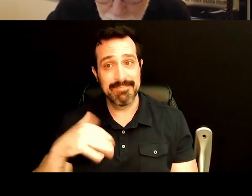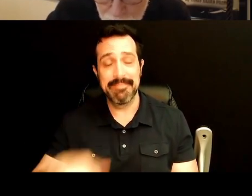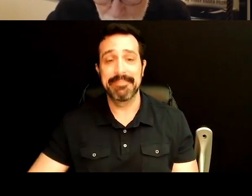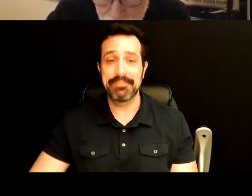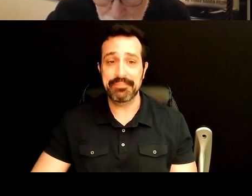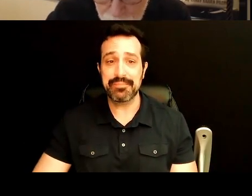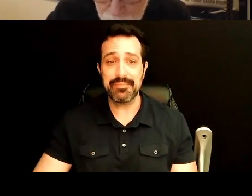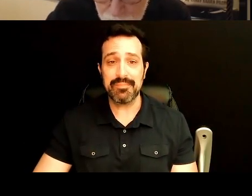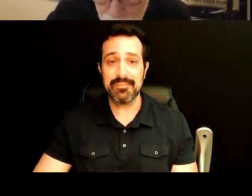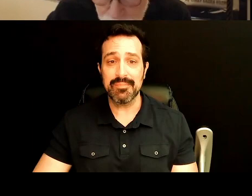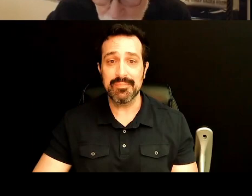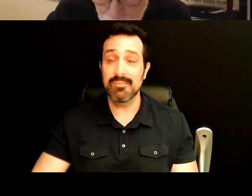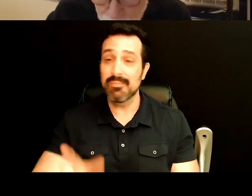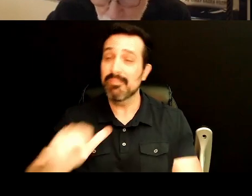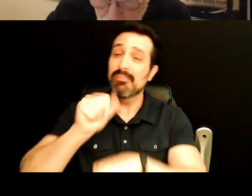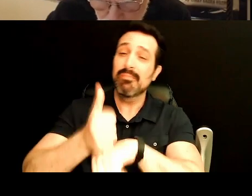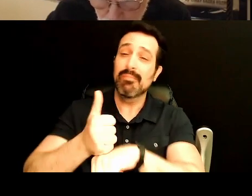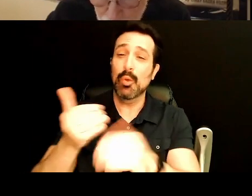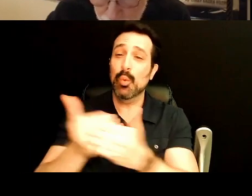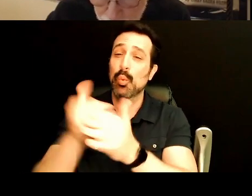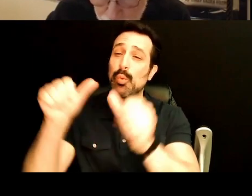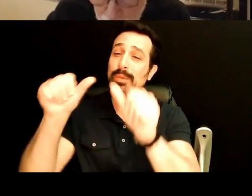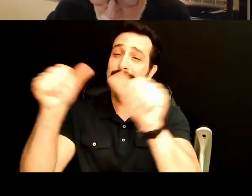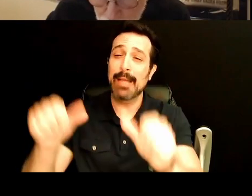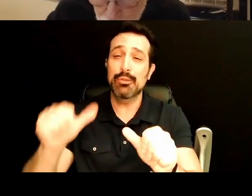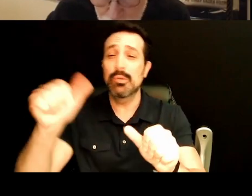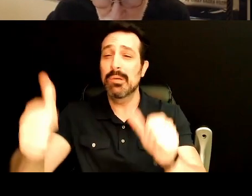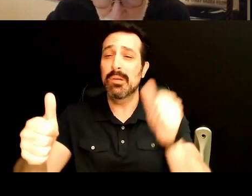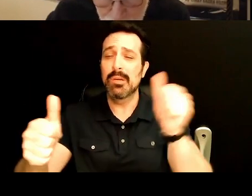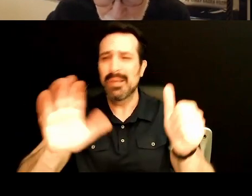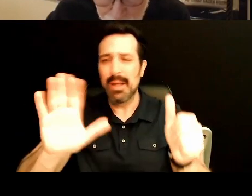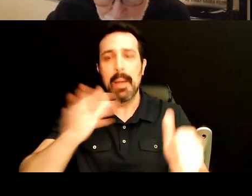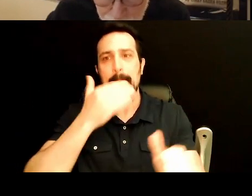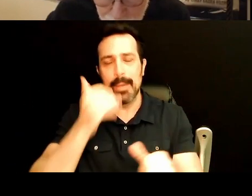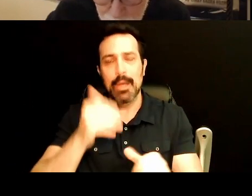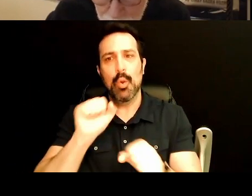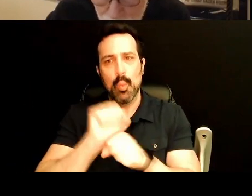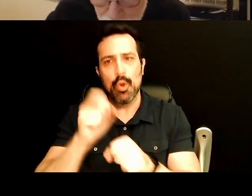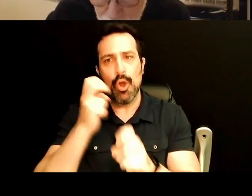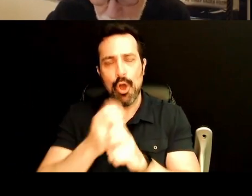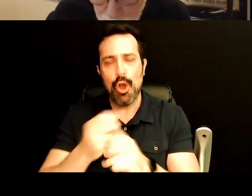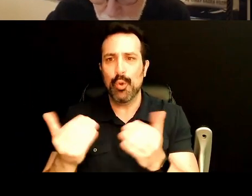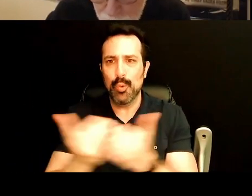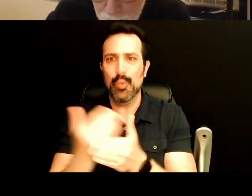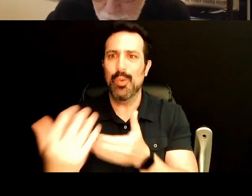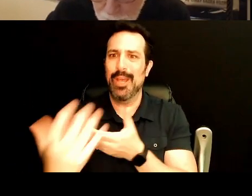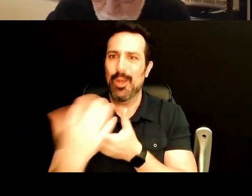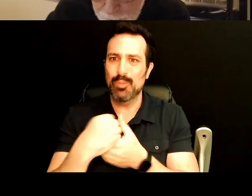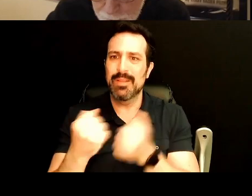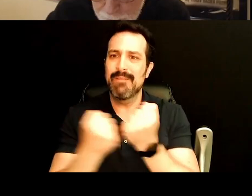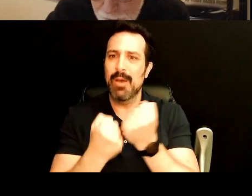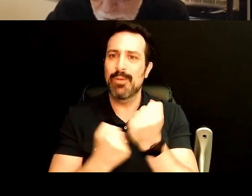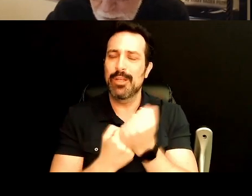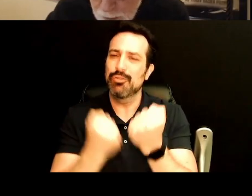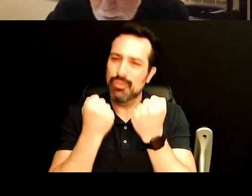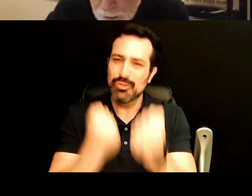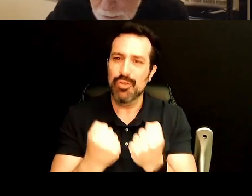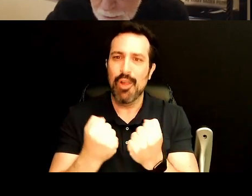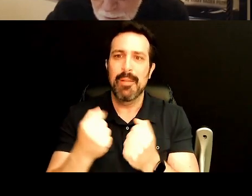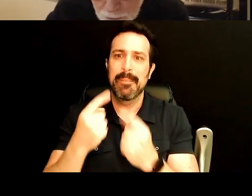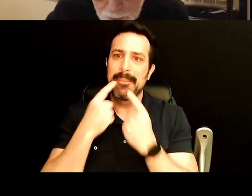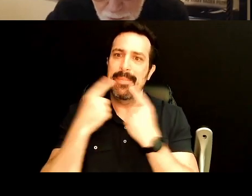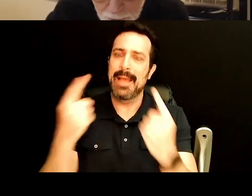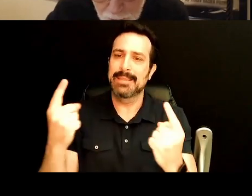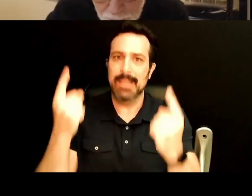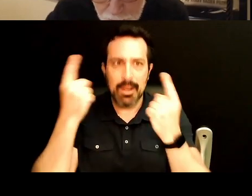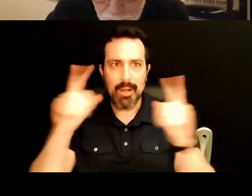Don't just erect new statues. Instead, do the hard work of building a new inclusive foundation that leaves a solid legacy of accomplishments in science,